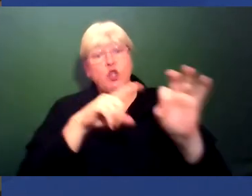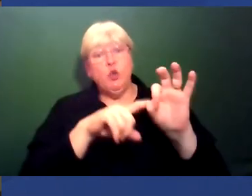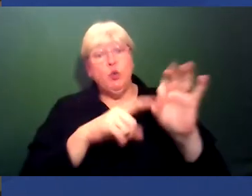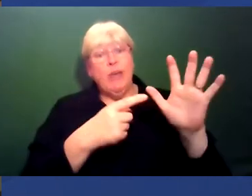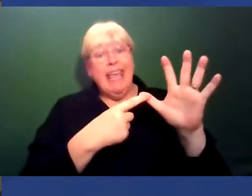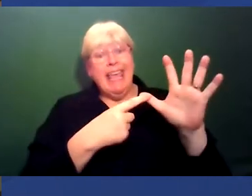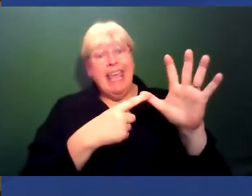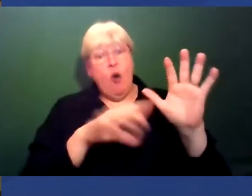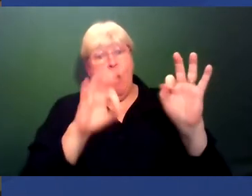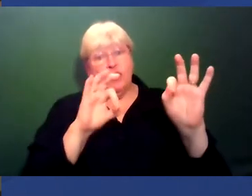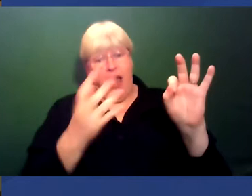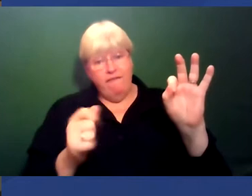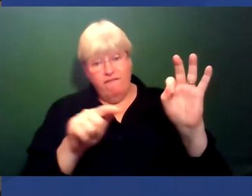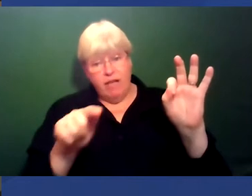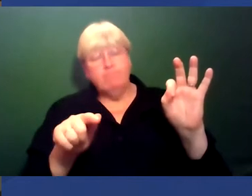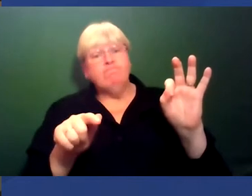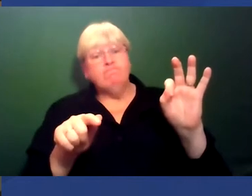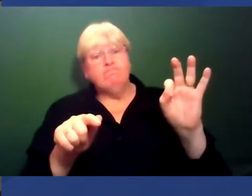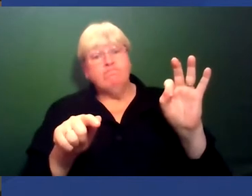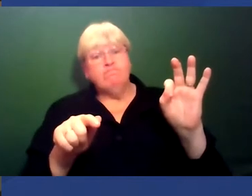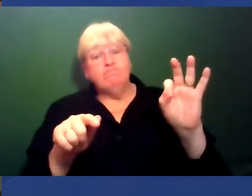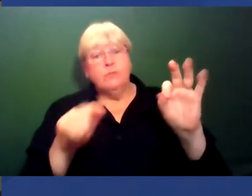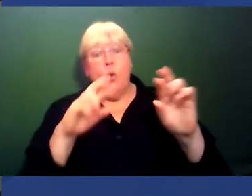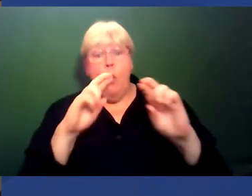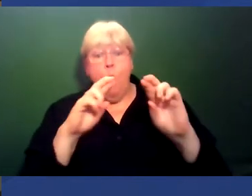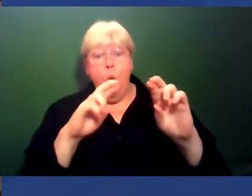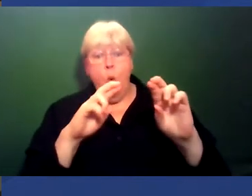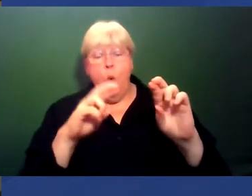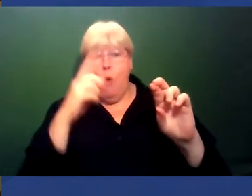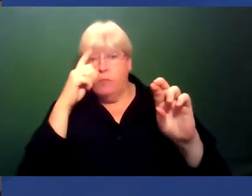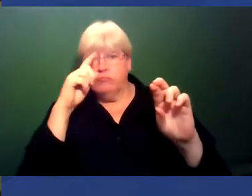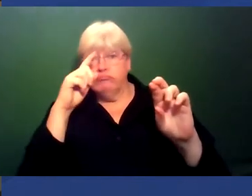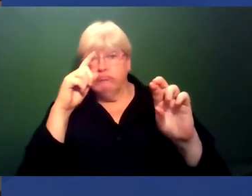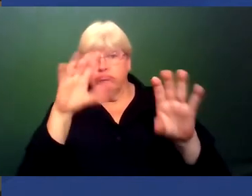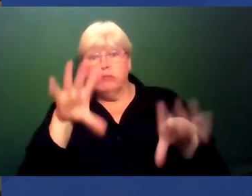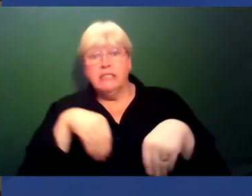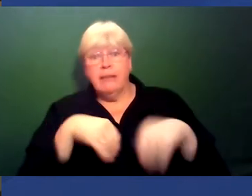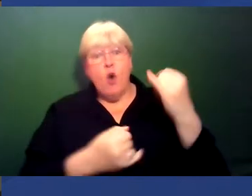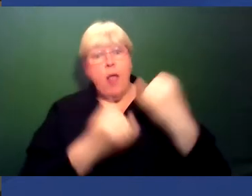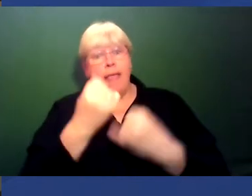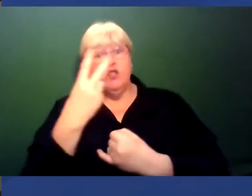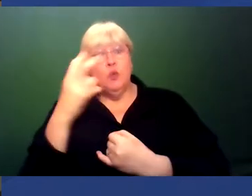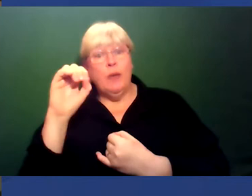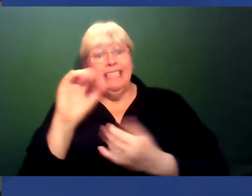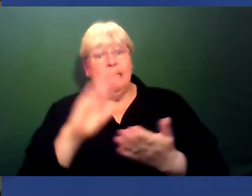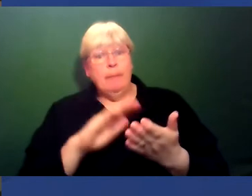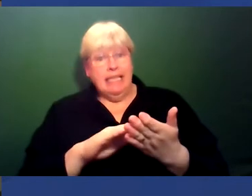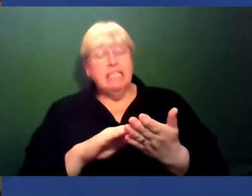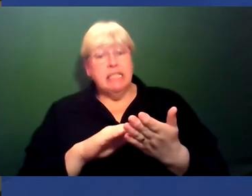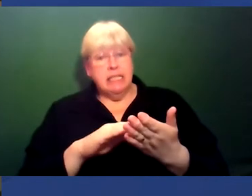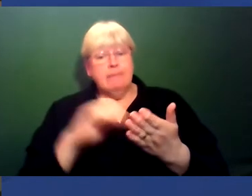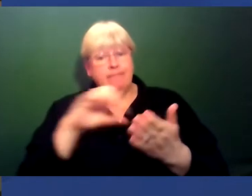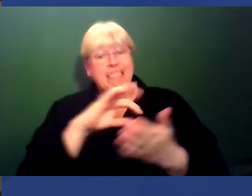for you to submit questions. Hopefully, we'll be able to take questions for the last 20 minutes or so of the hour.